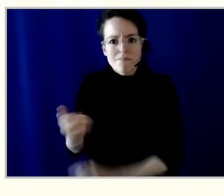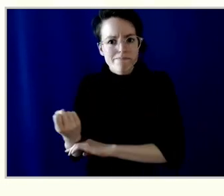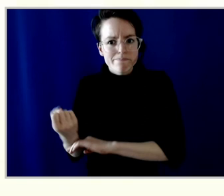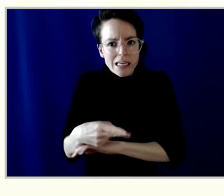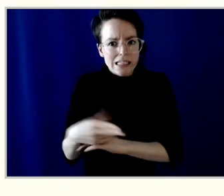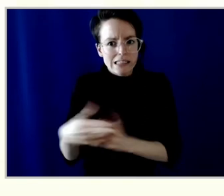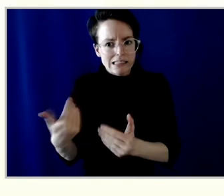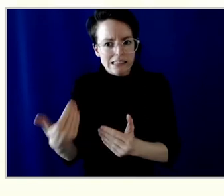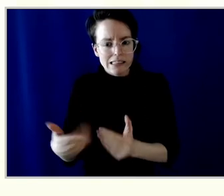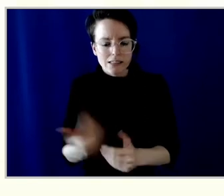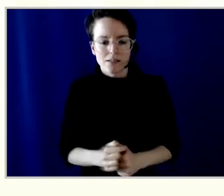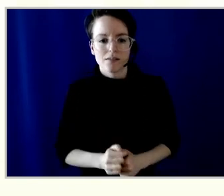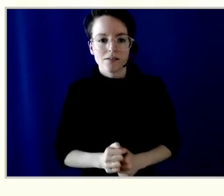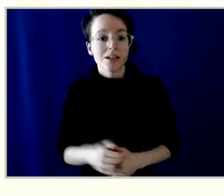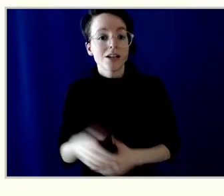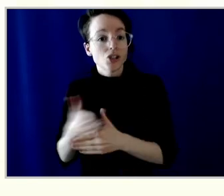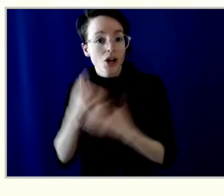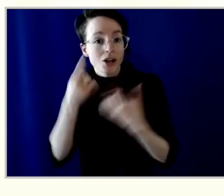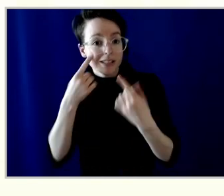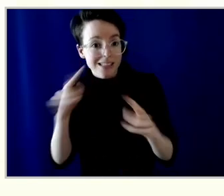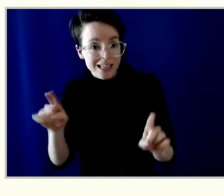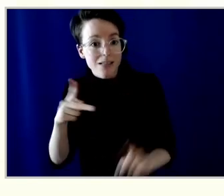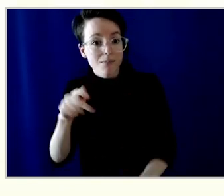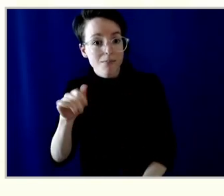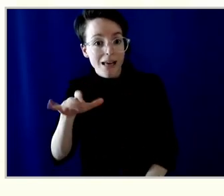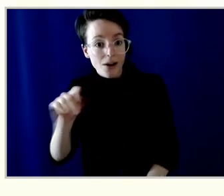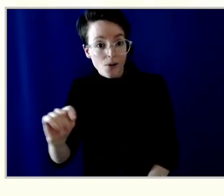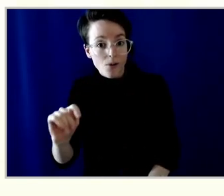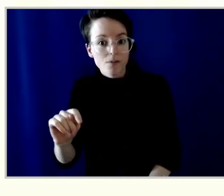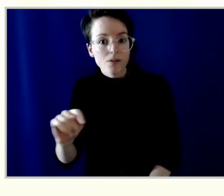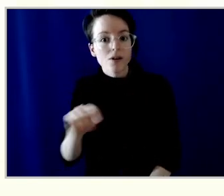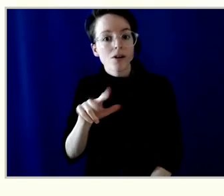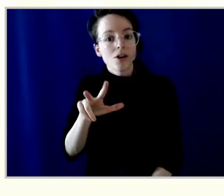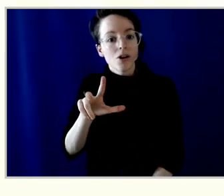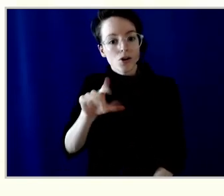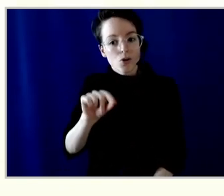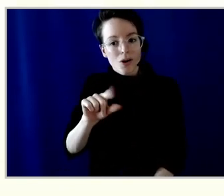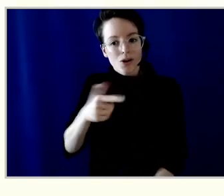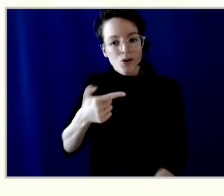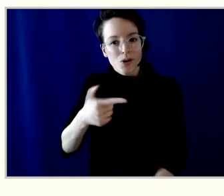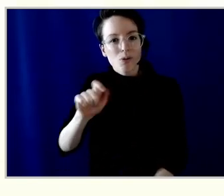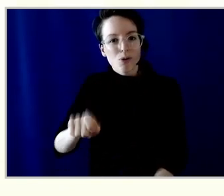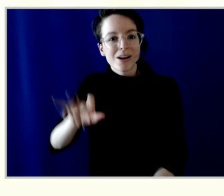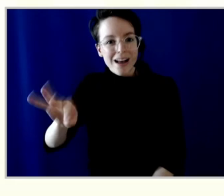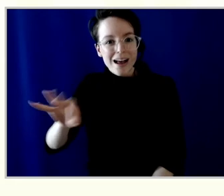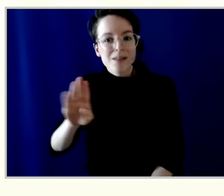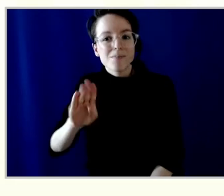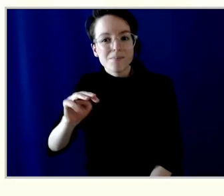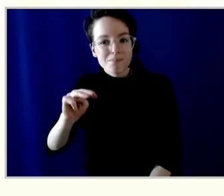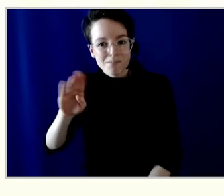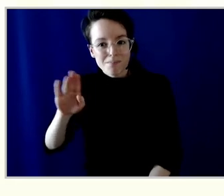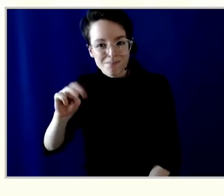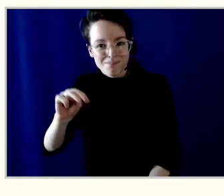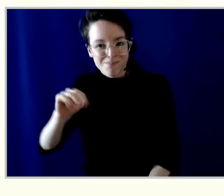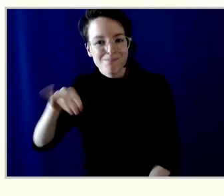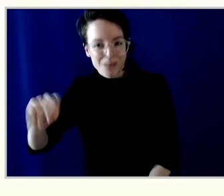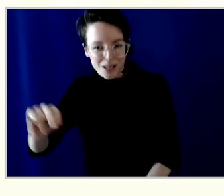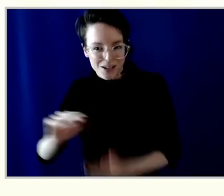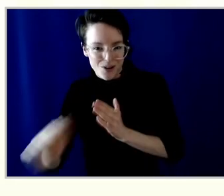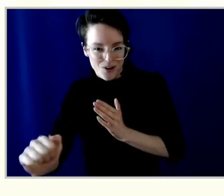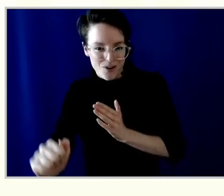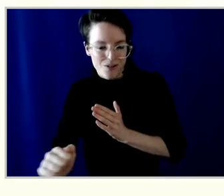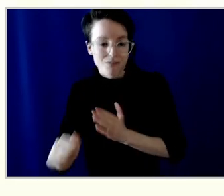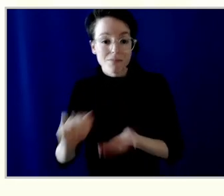success payout was $31.9 million this year. This is the amount that we pay out to members and communities every year from our net